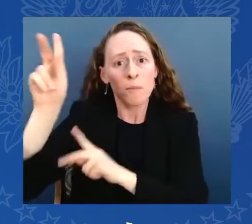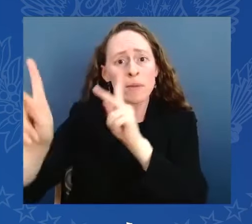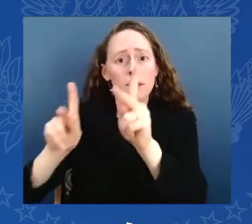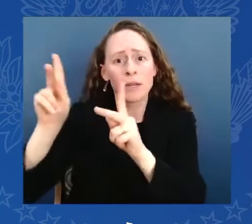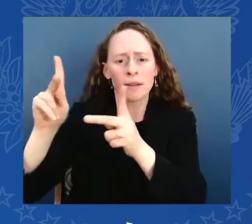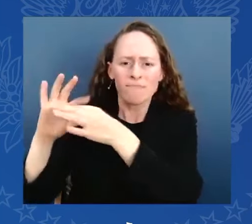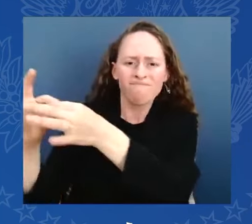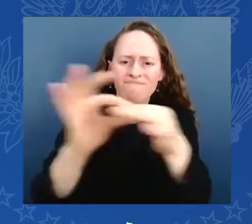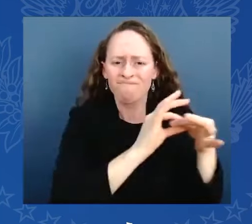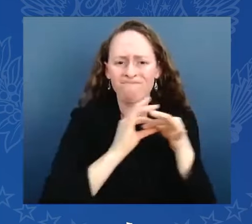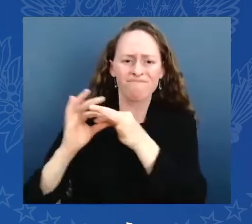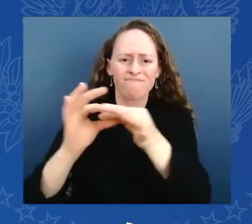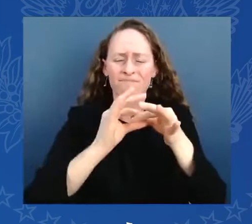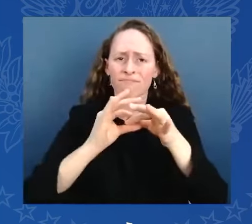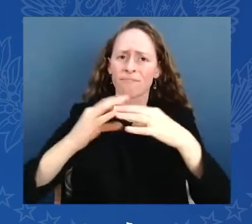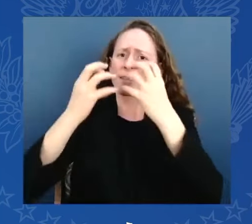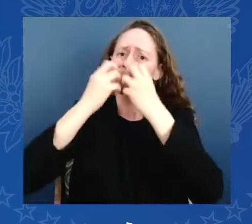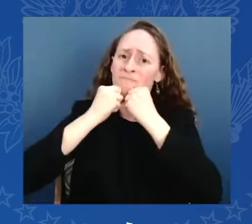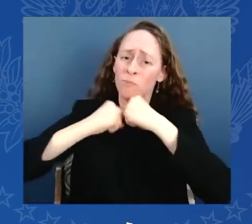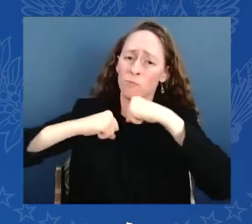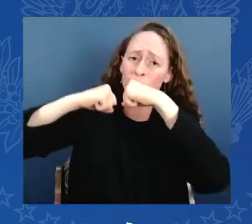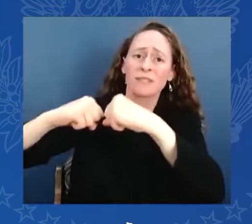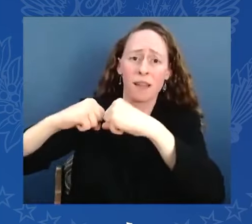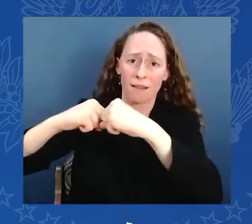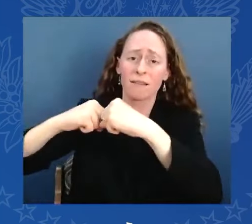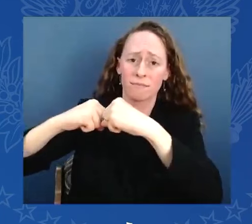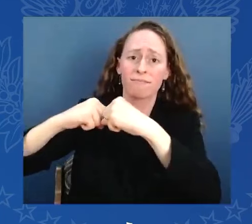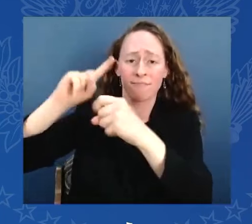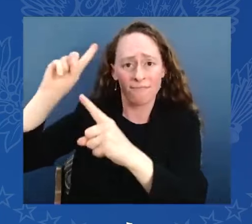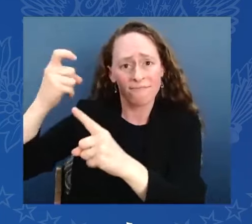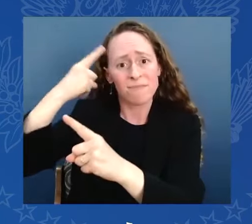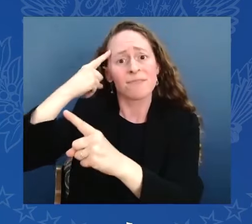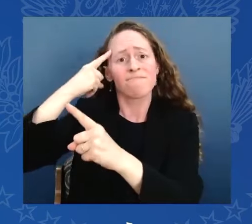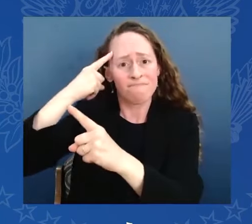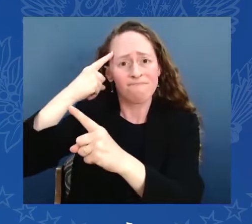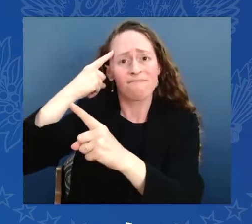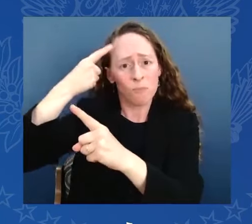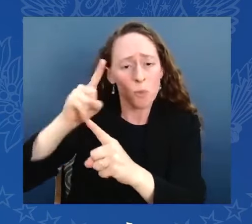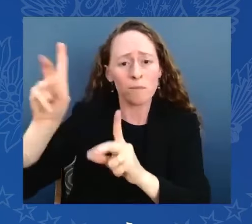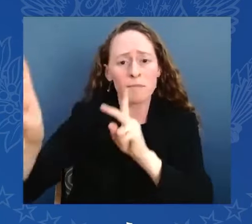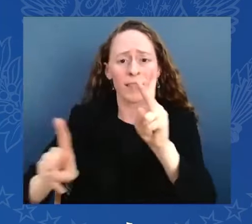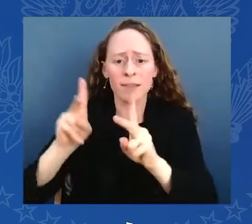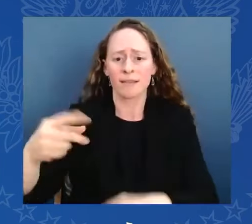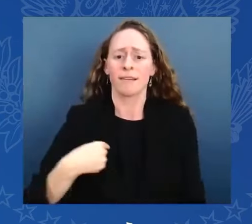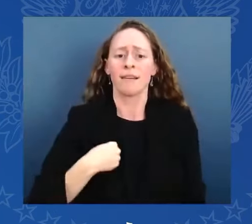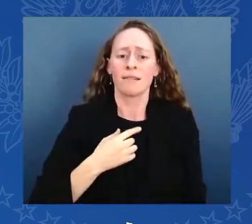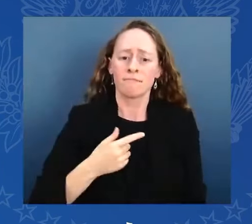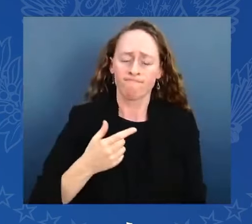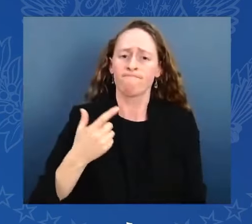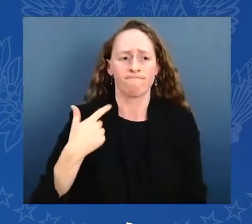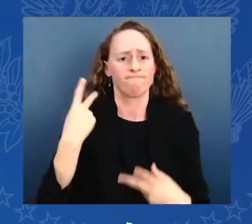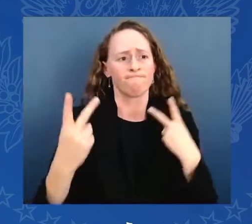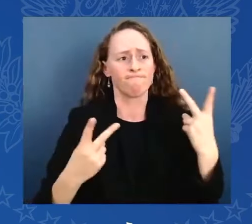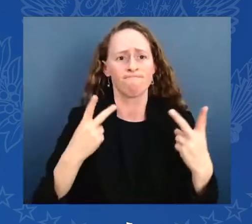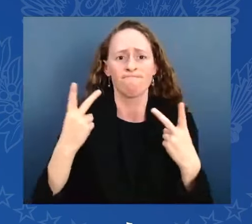need to unite my party in this critical endeavor. I believe my record as president, my